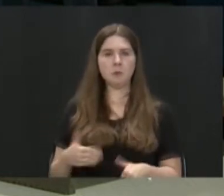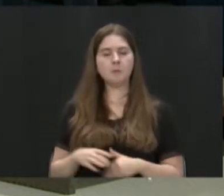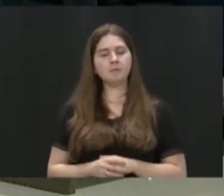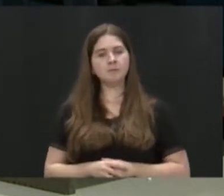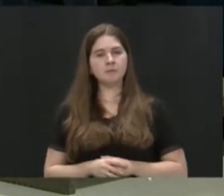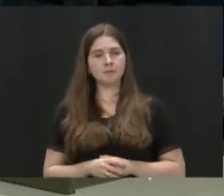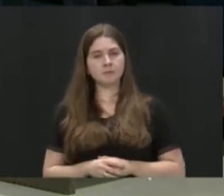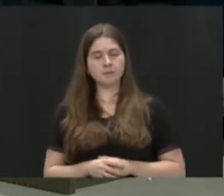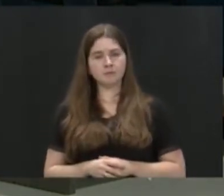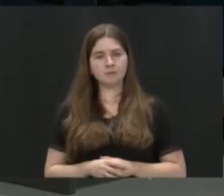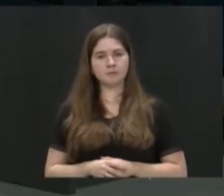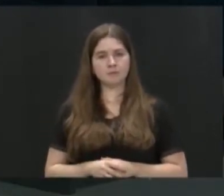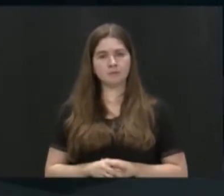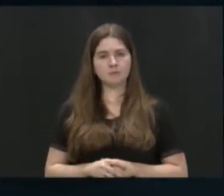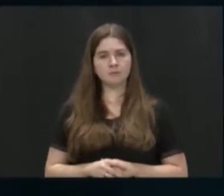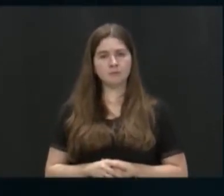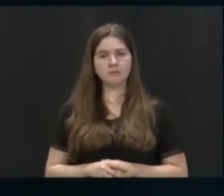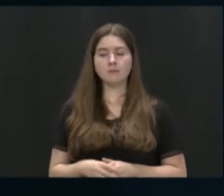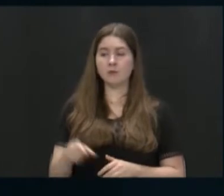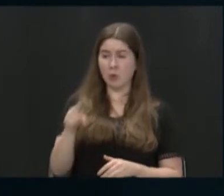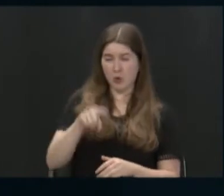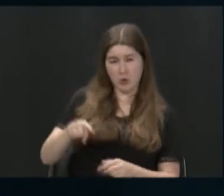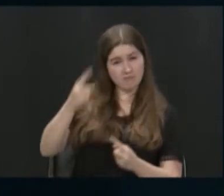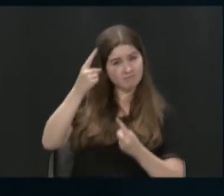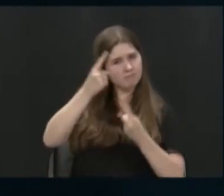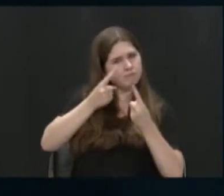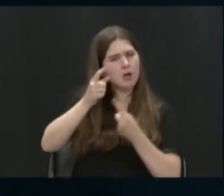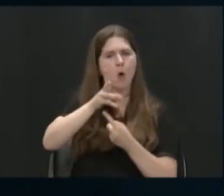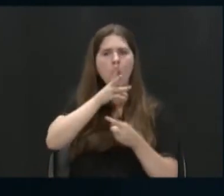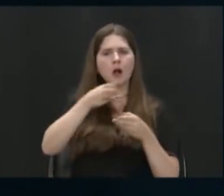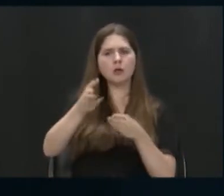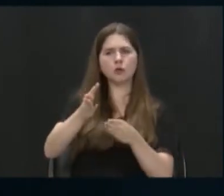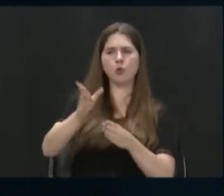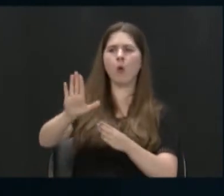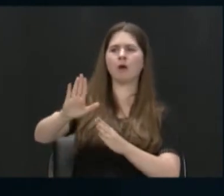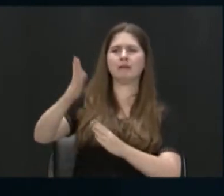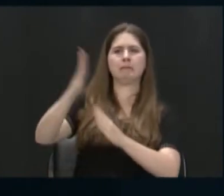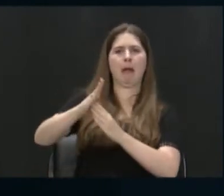As you think about our waterways, what are the things that concern you most?